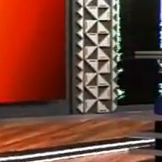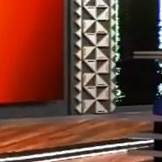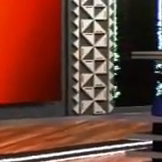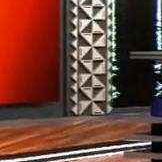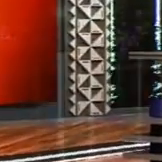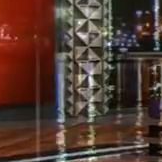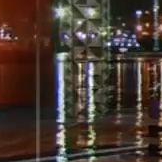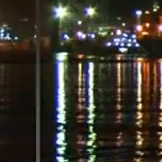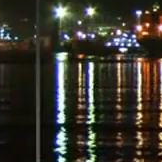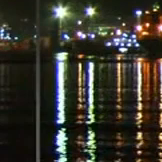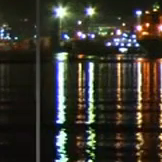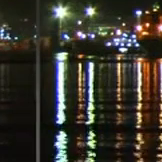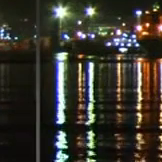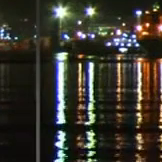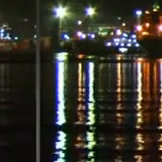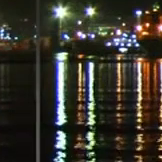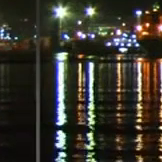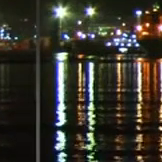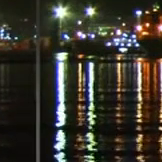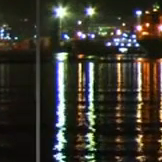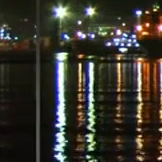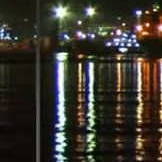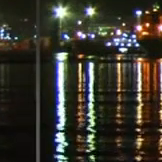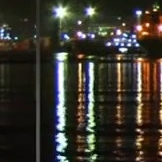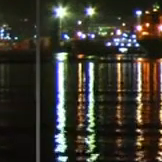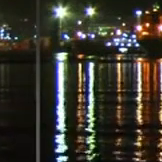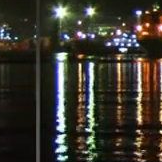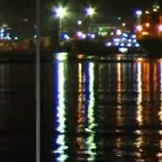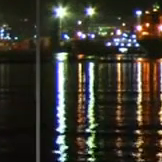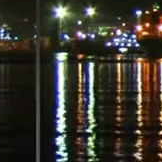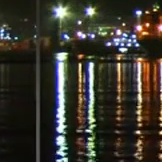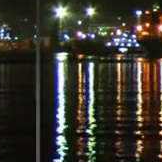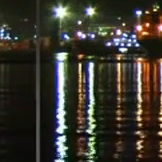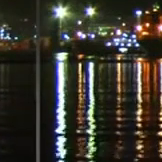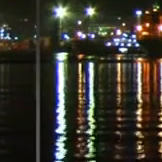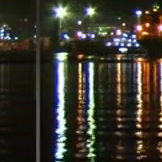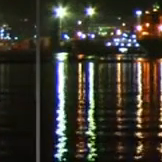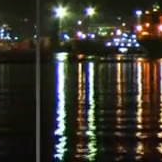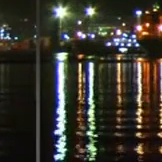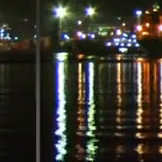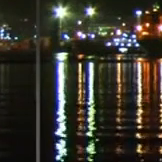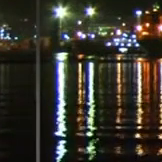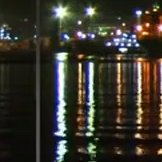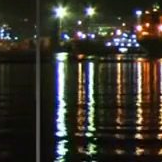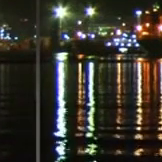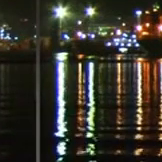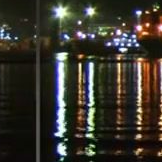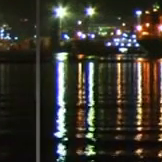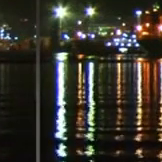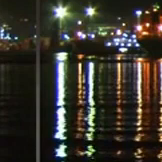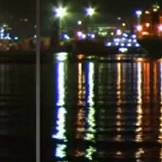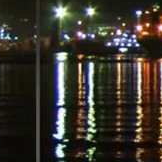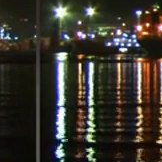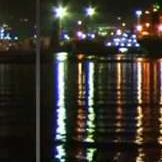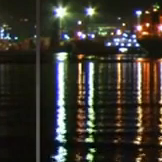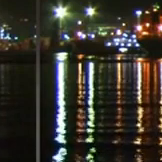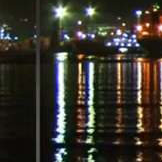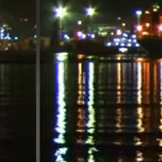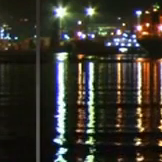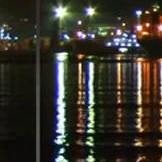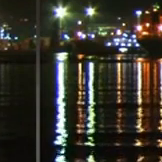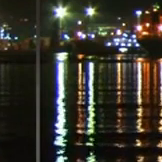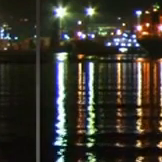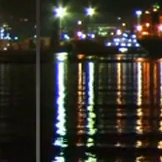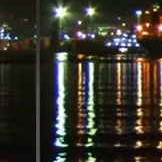The ANZ Bank in Fiji says it's not going to relax loan approval requirements just because there's a lot of money sitting in the